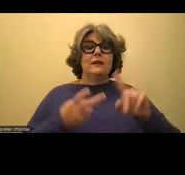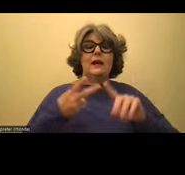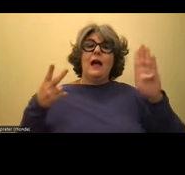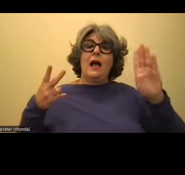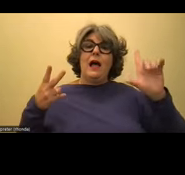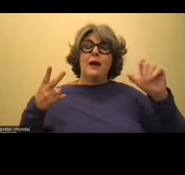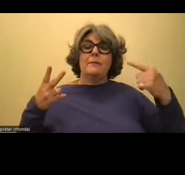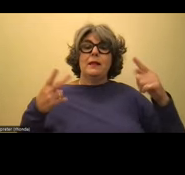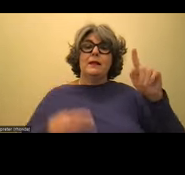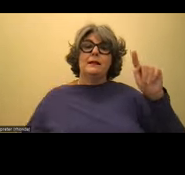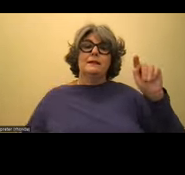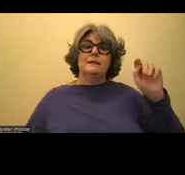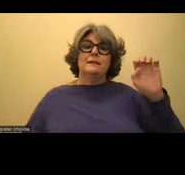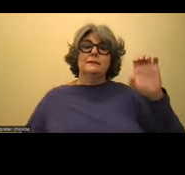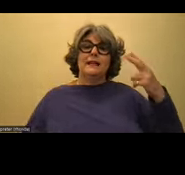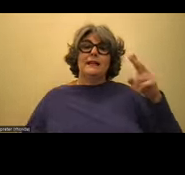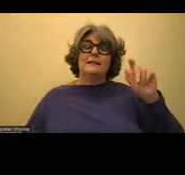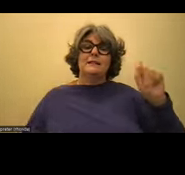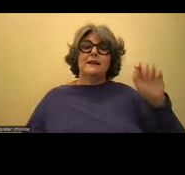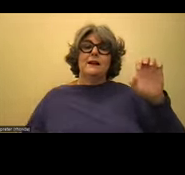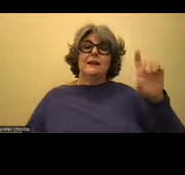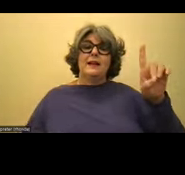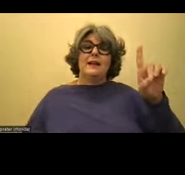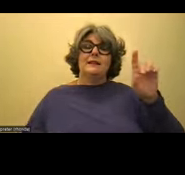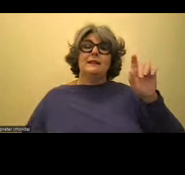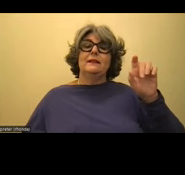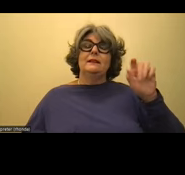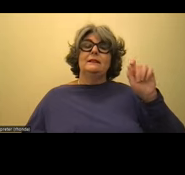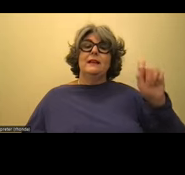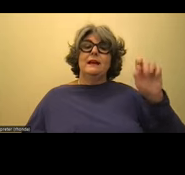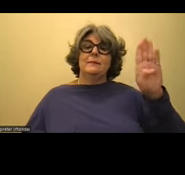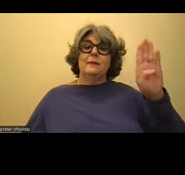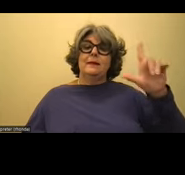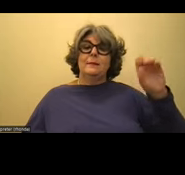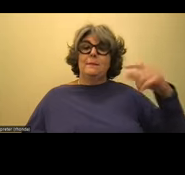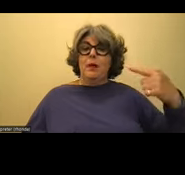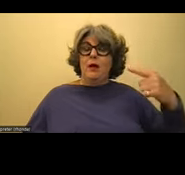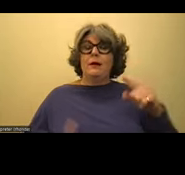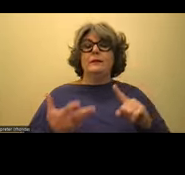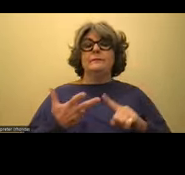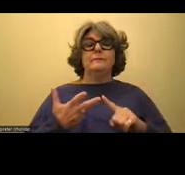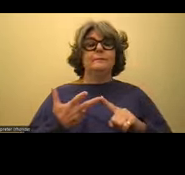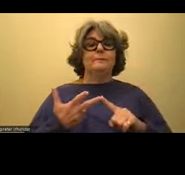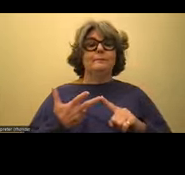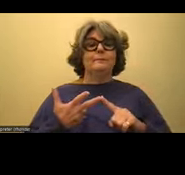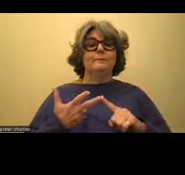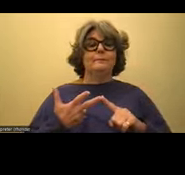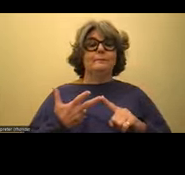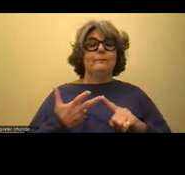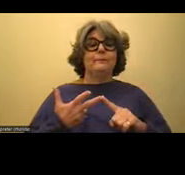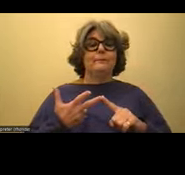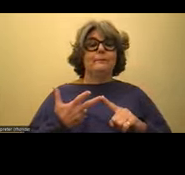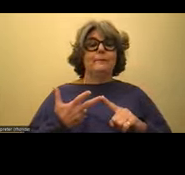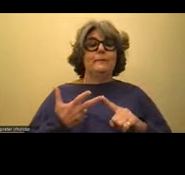which you can find at tech.ed.gov slash blog with lots of different resources. I also want to highlight the Affordable